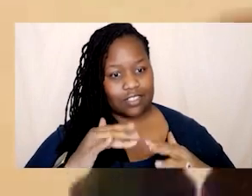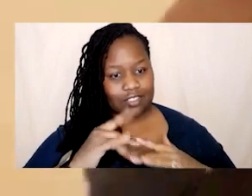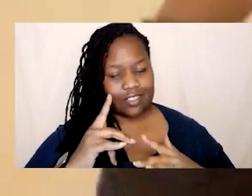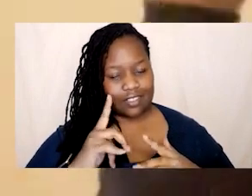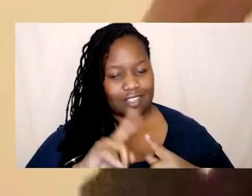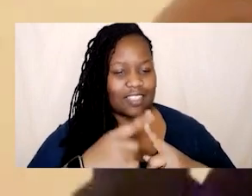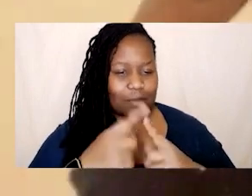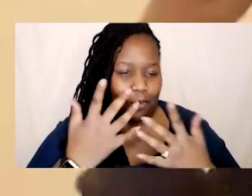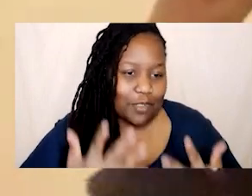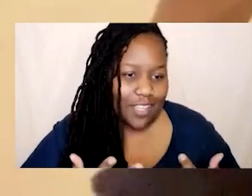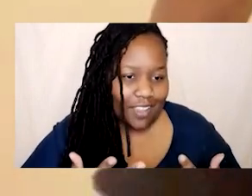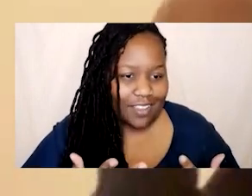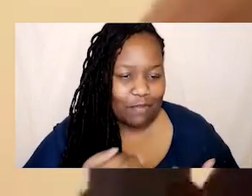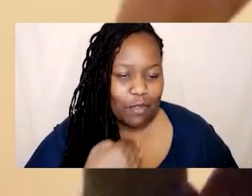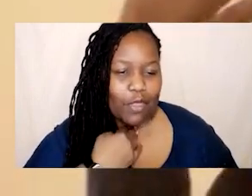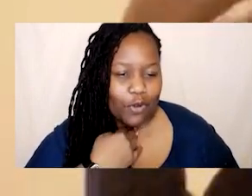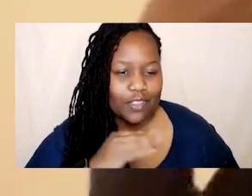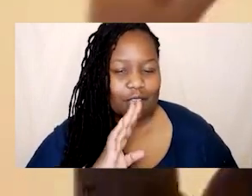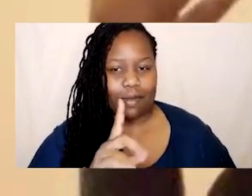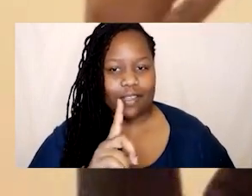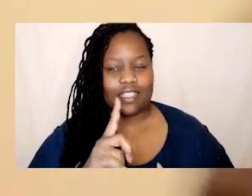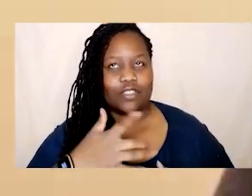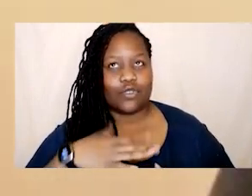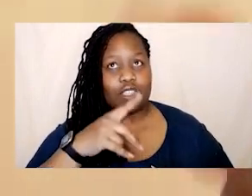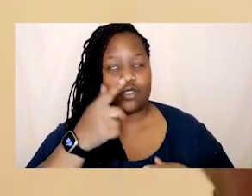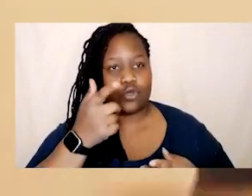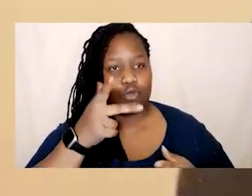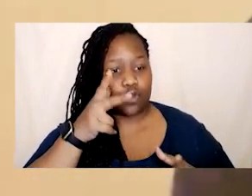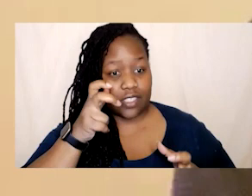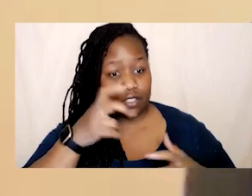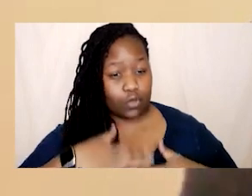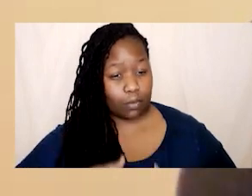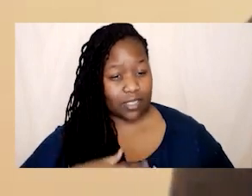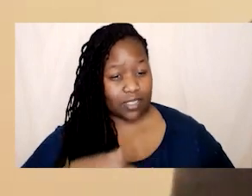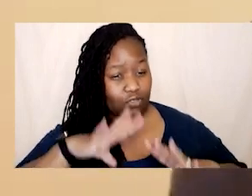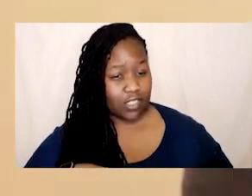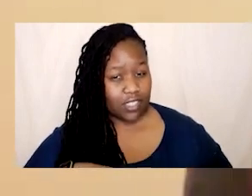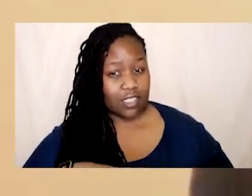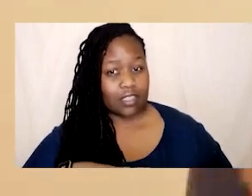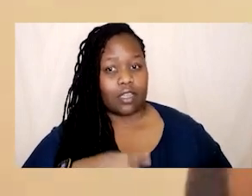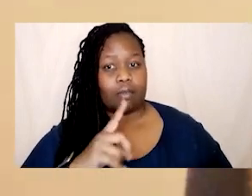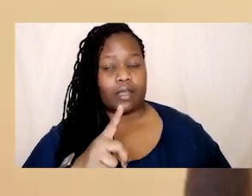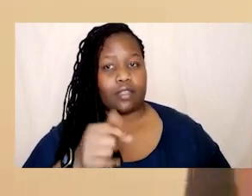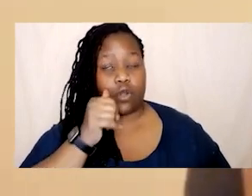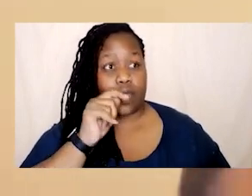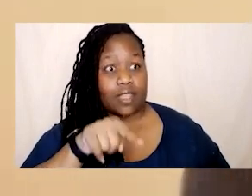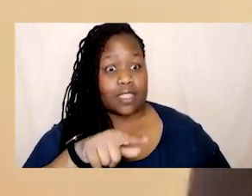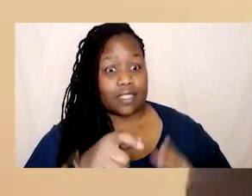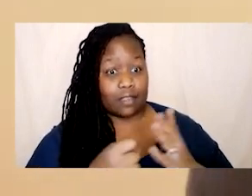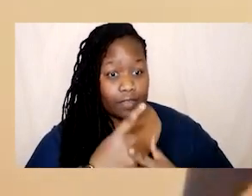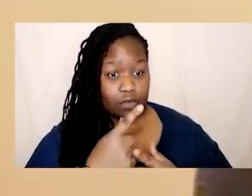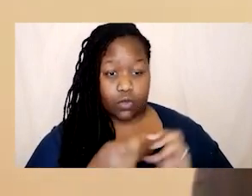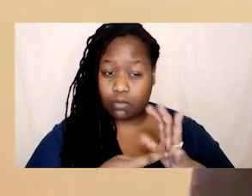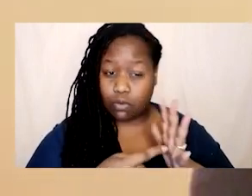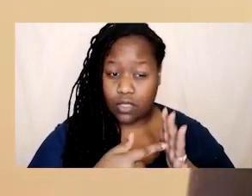um of just listening to my body needs and resting but look even honestly with that right knowing that this was really important to me to do today like